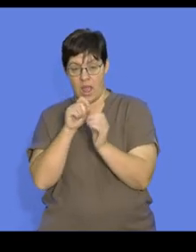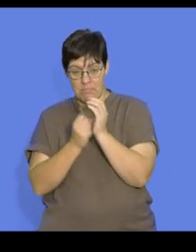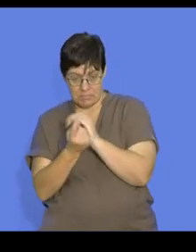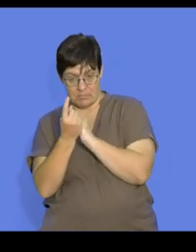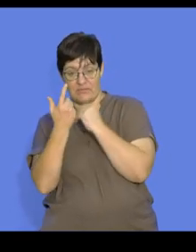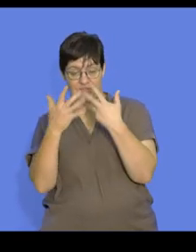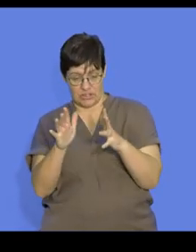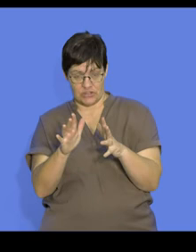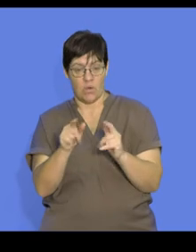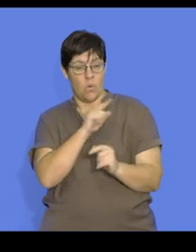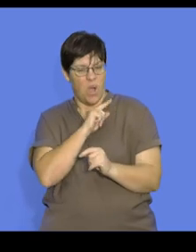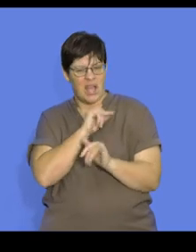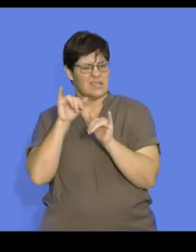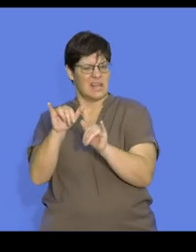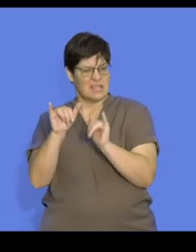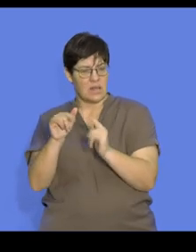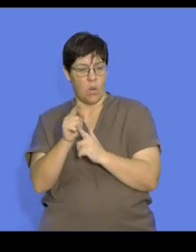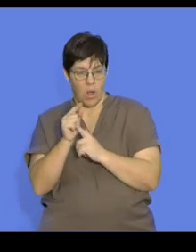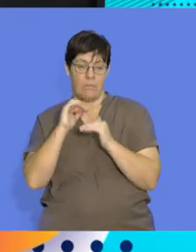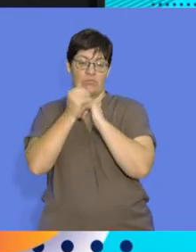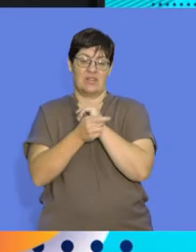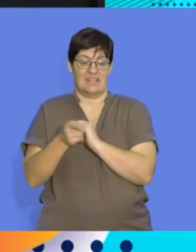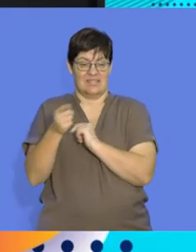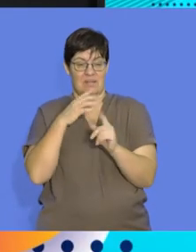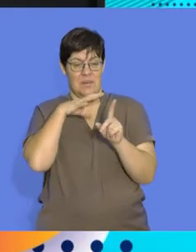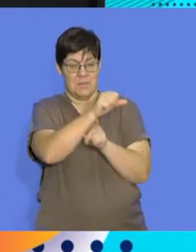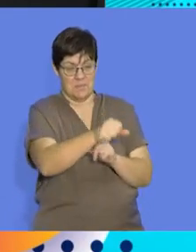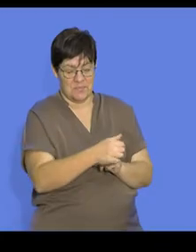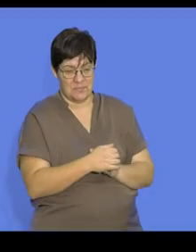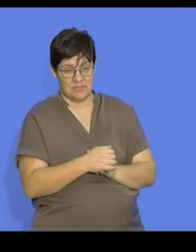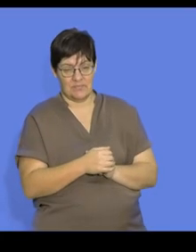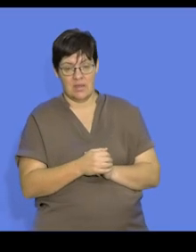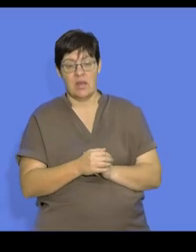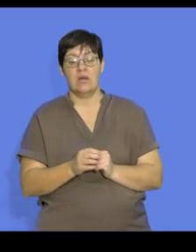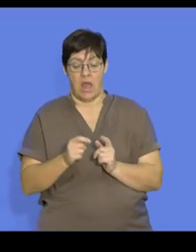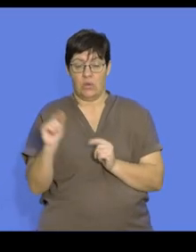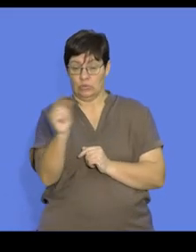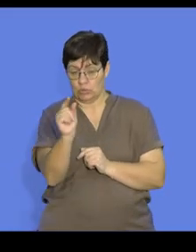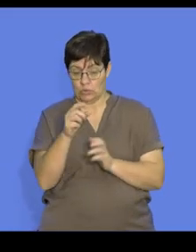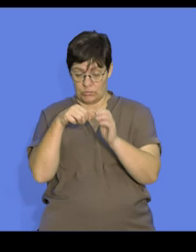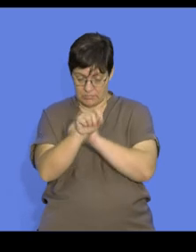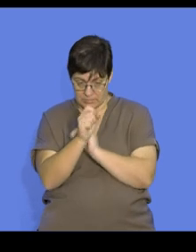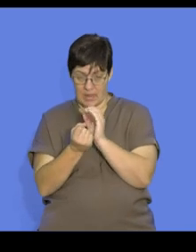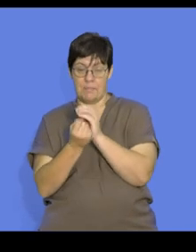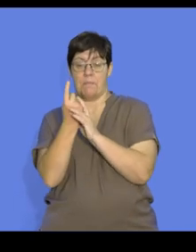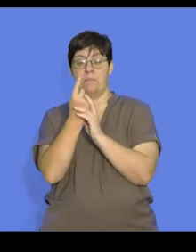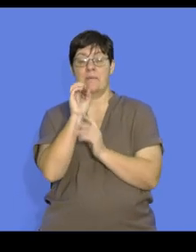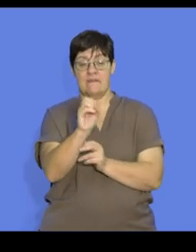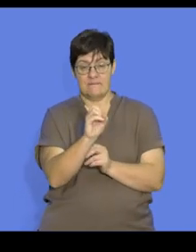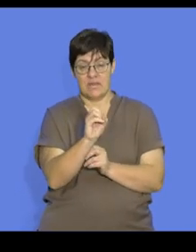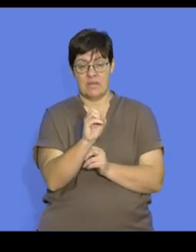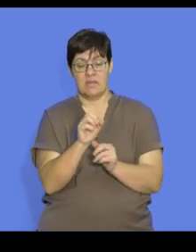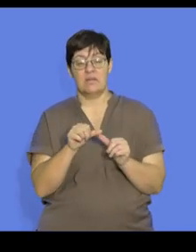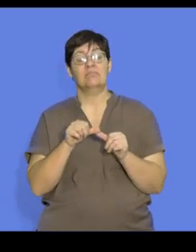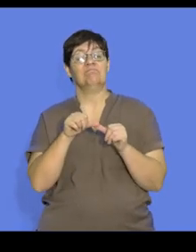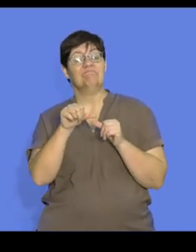And this is to provide protection against predators. The young hatch as soon as possible, and they don't have